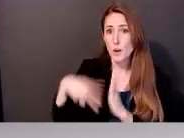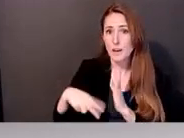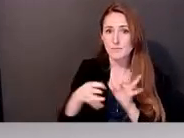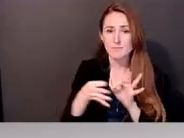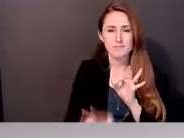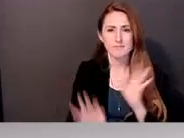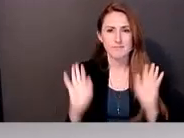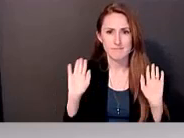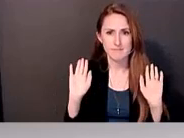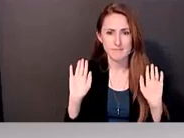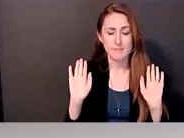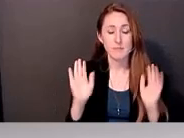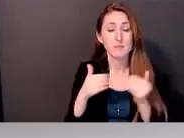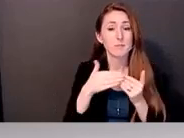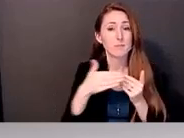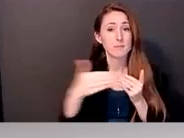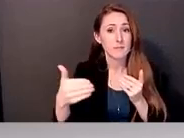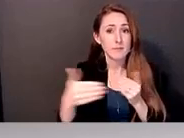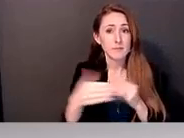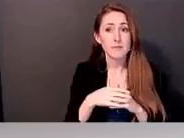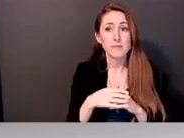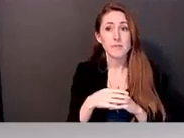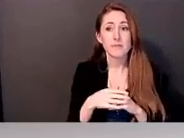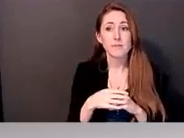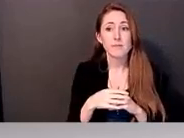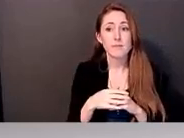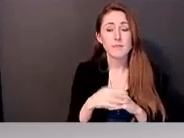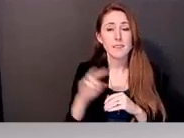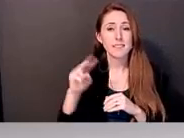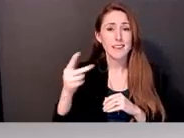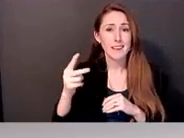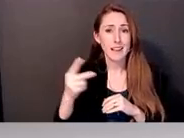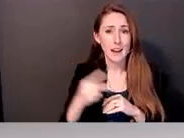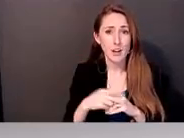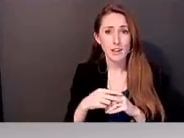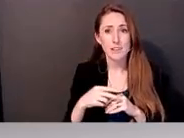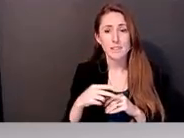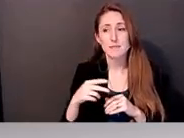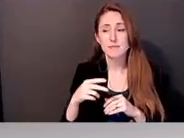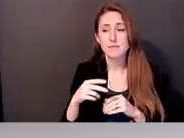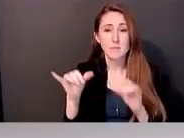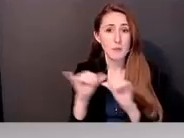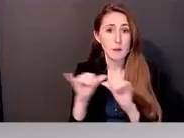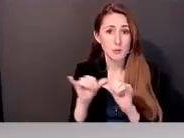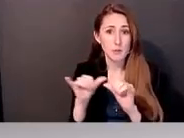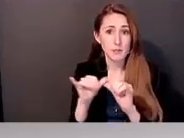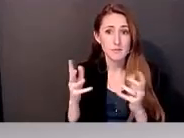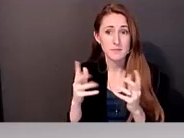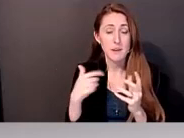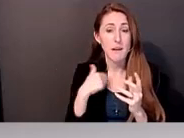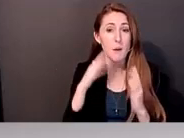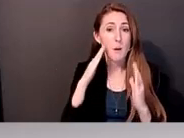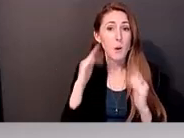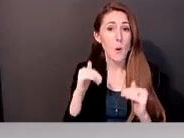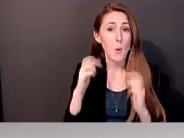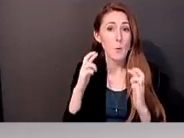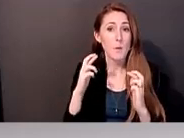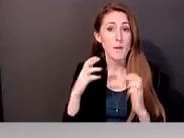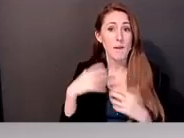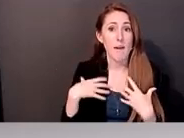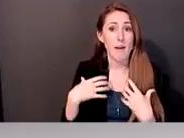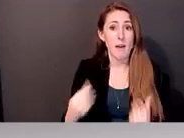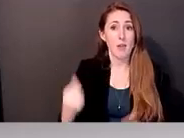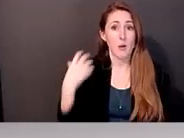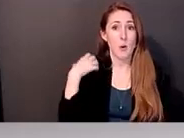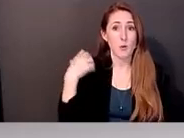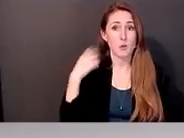And then from there, a secondary, ancillary, but every bit as important. I would hope that health coaches would reach out to Chris